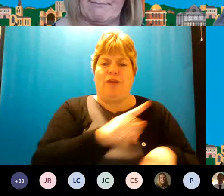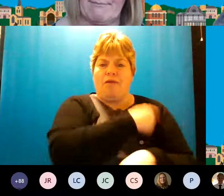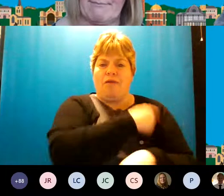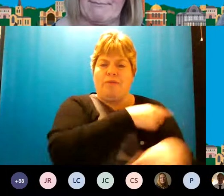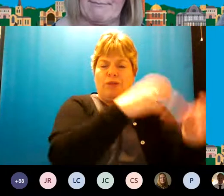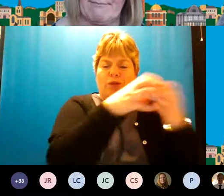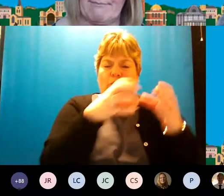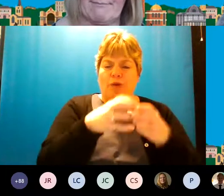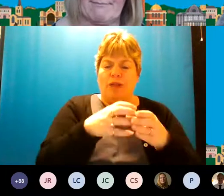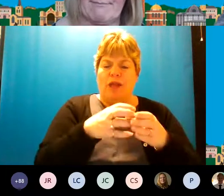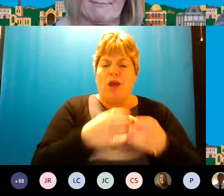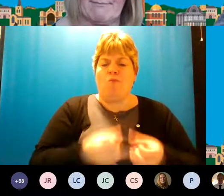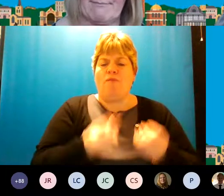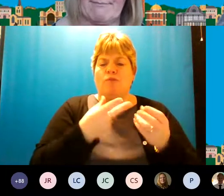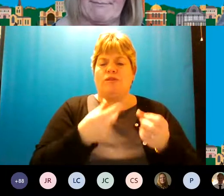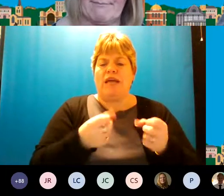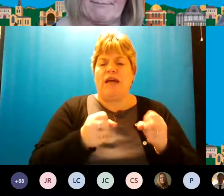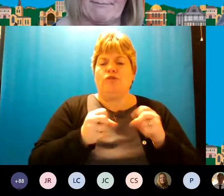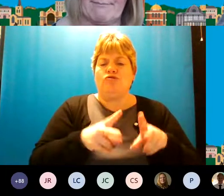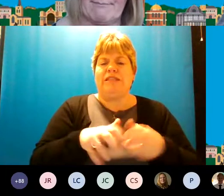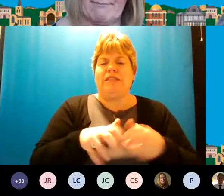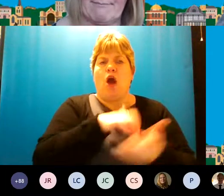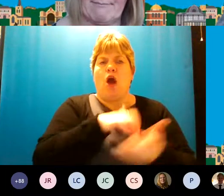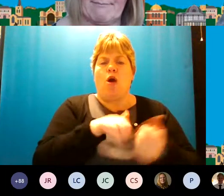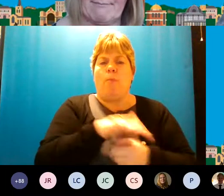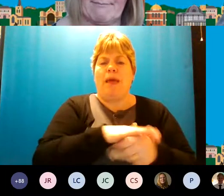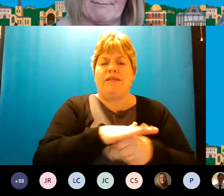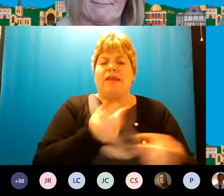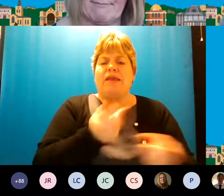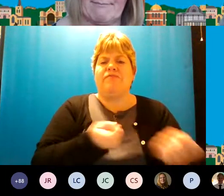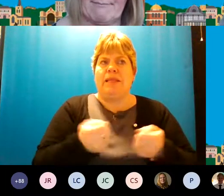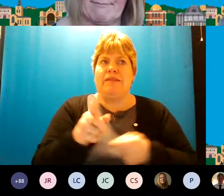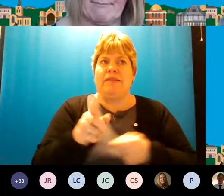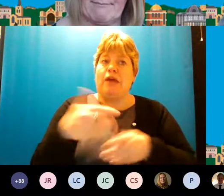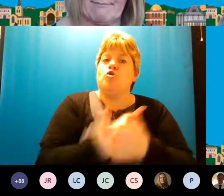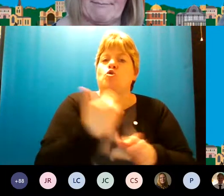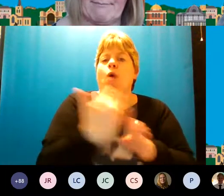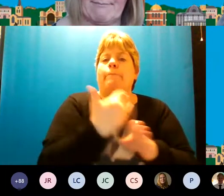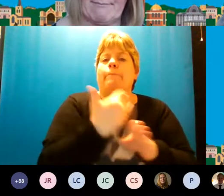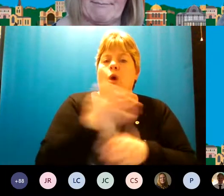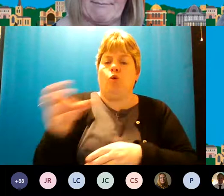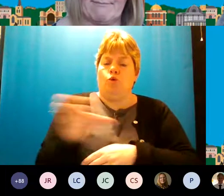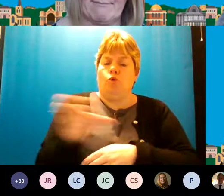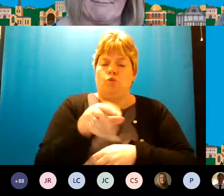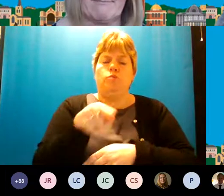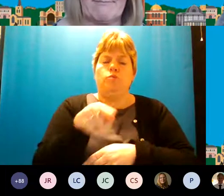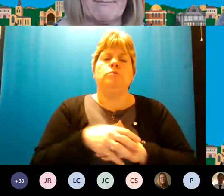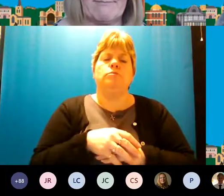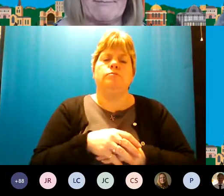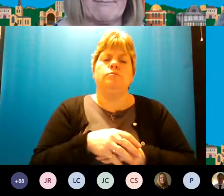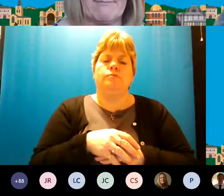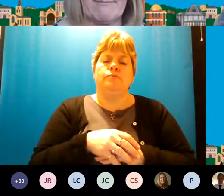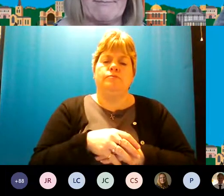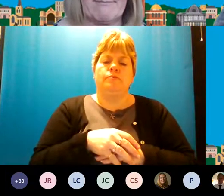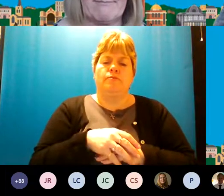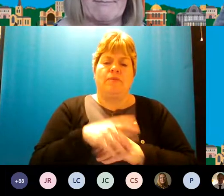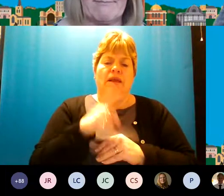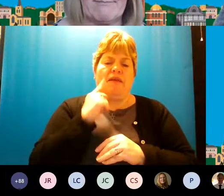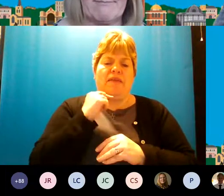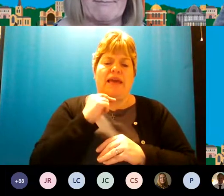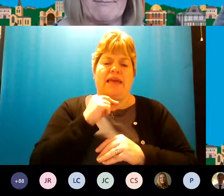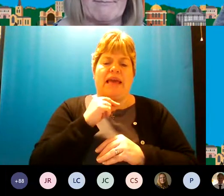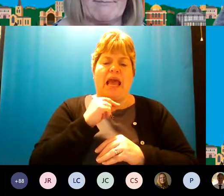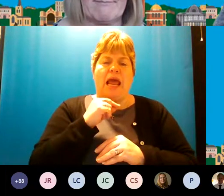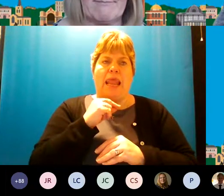strategic complex case facilitator which is a new post and they they're able to kind of rise above the